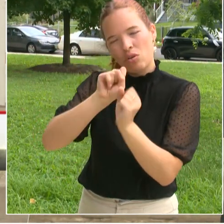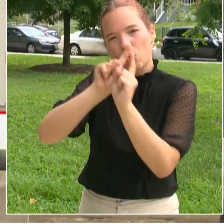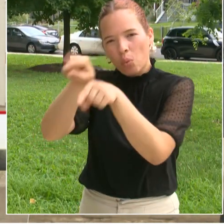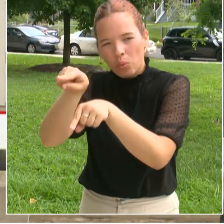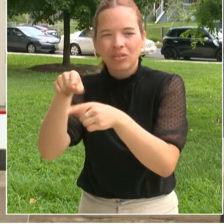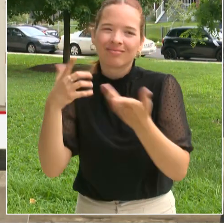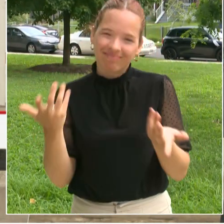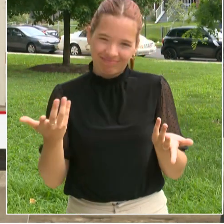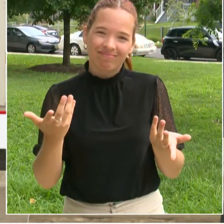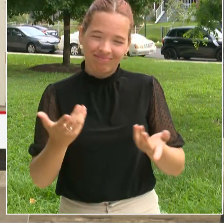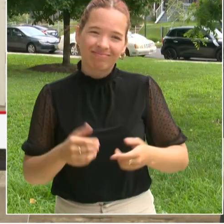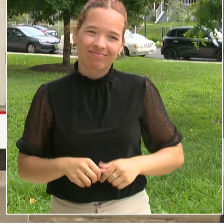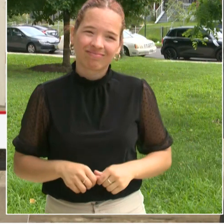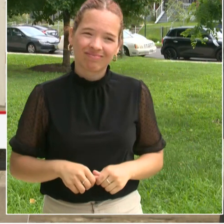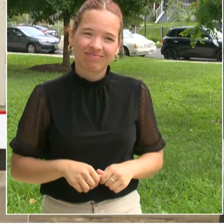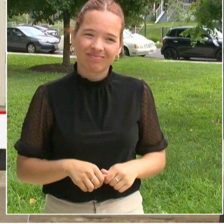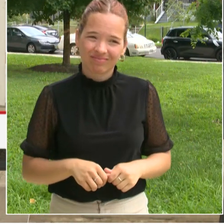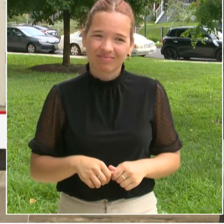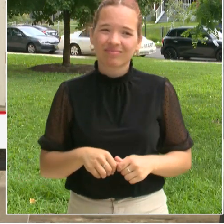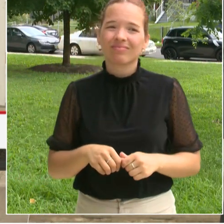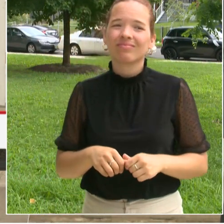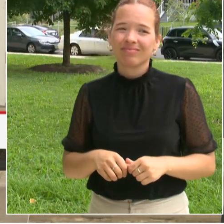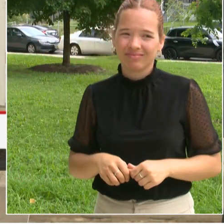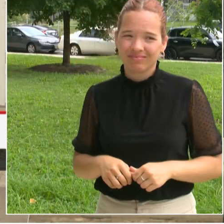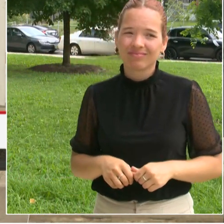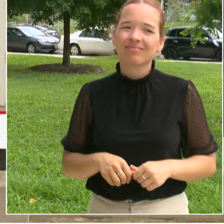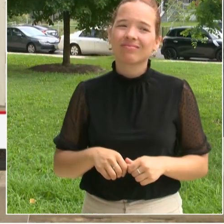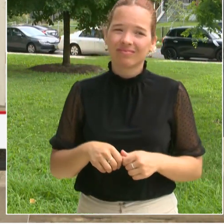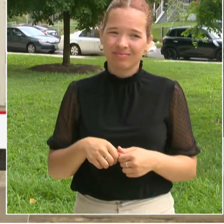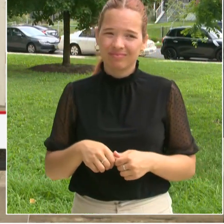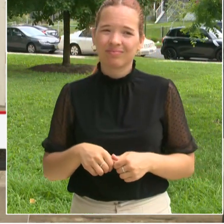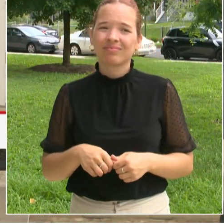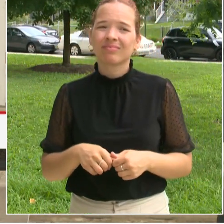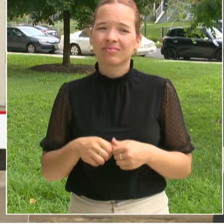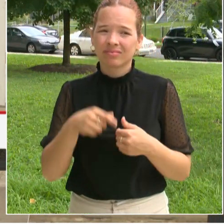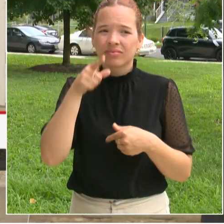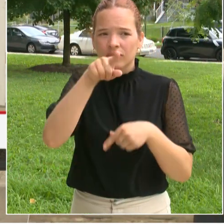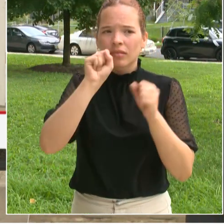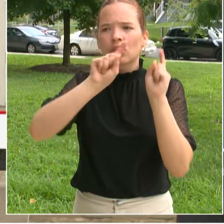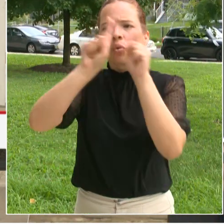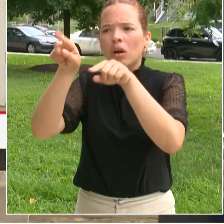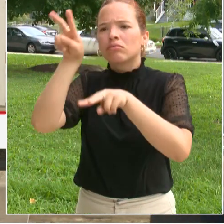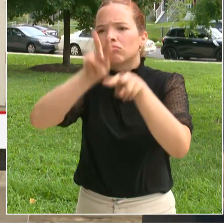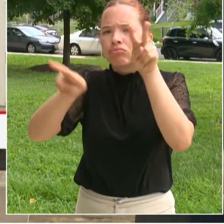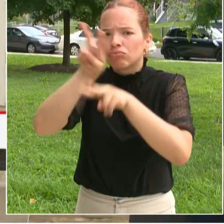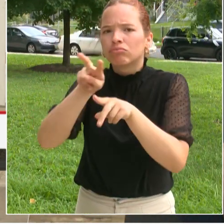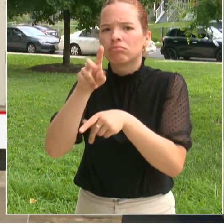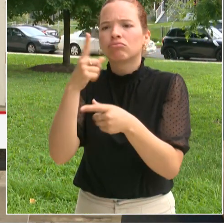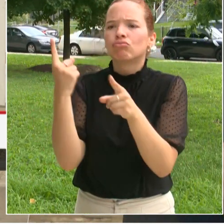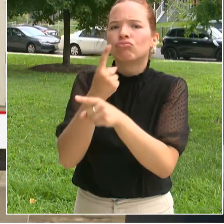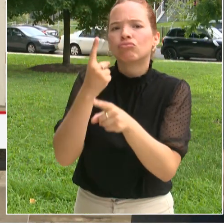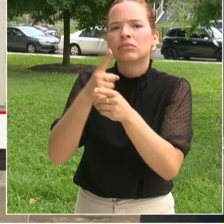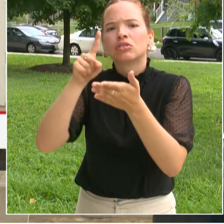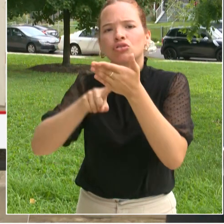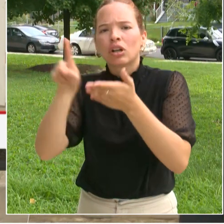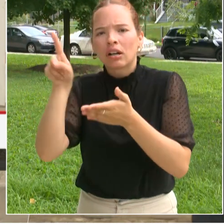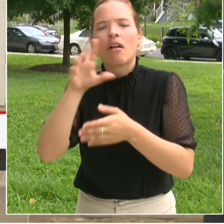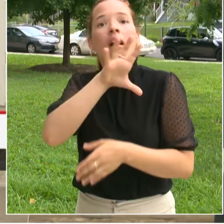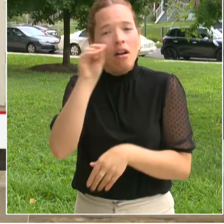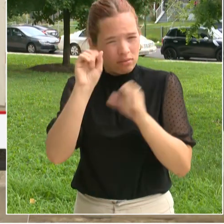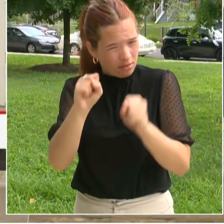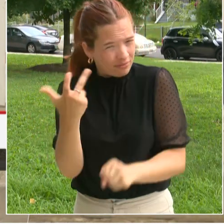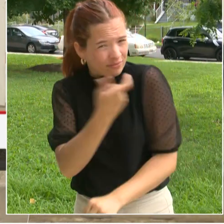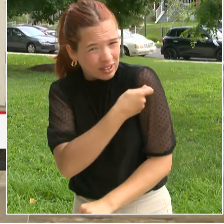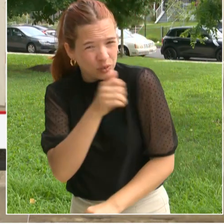health, social and emotional development, as well as immunizations or any other topic. That being said, we know that the